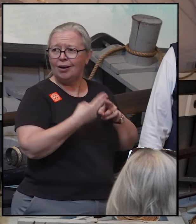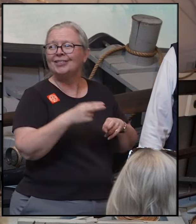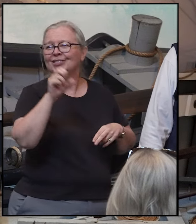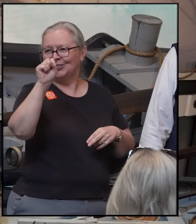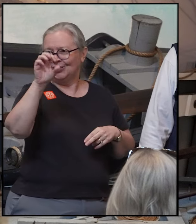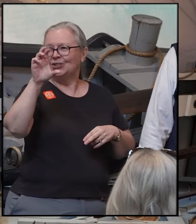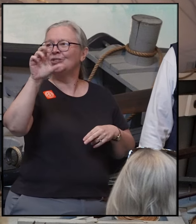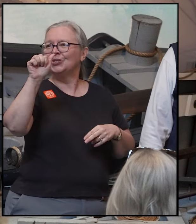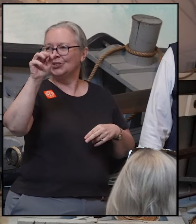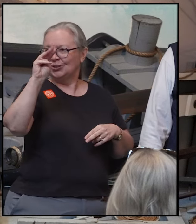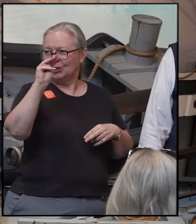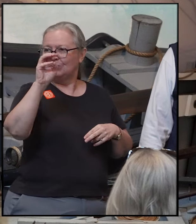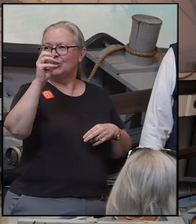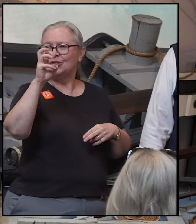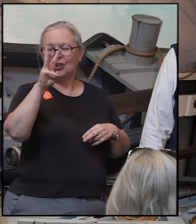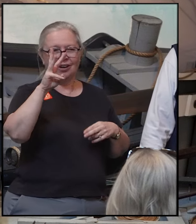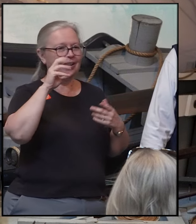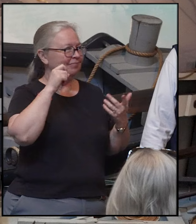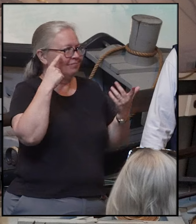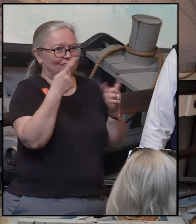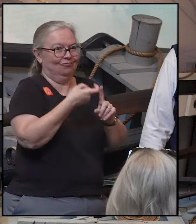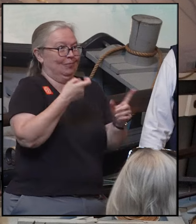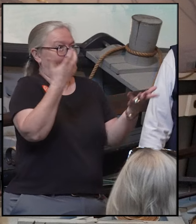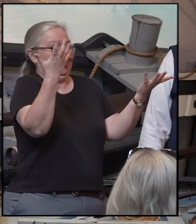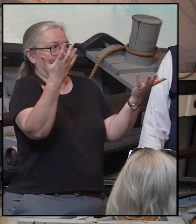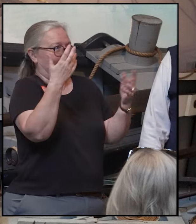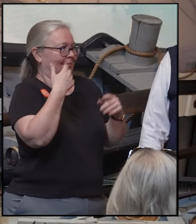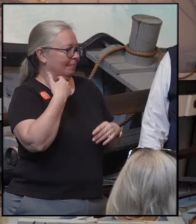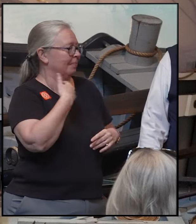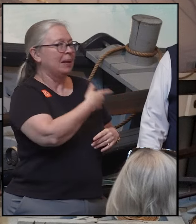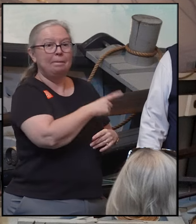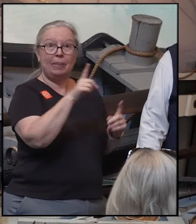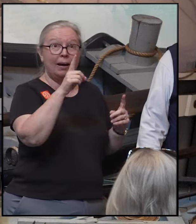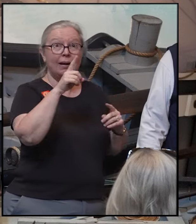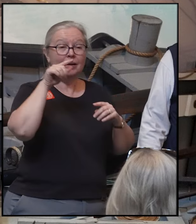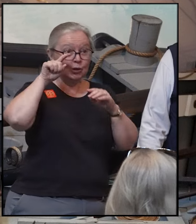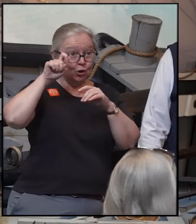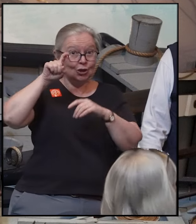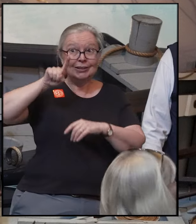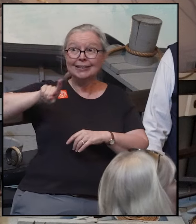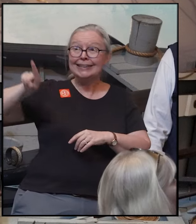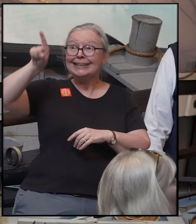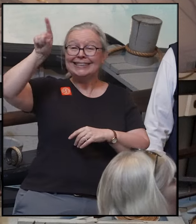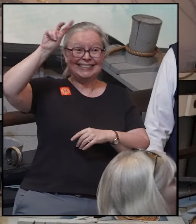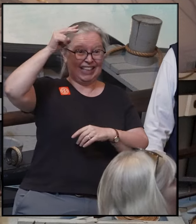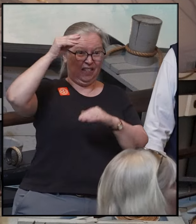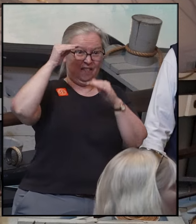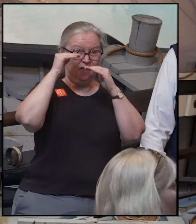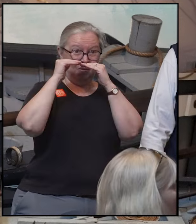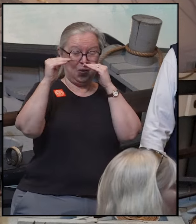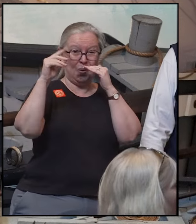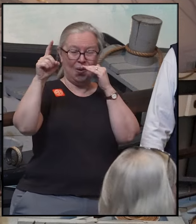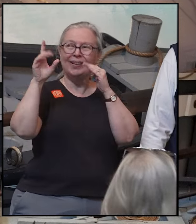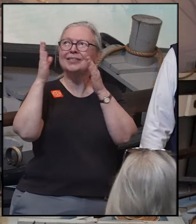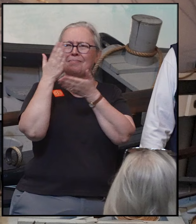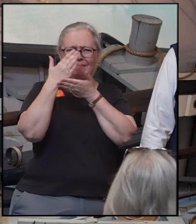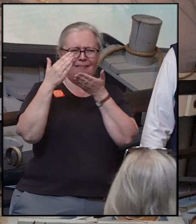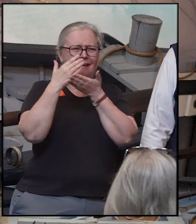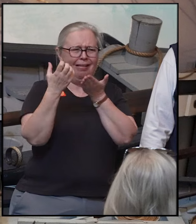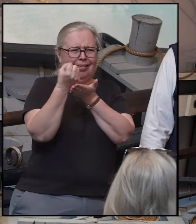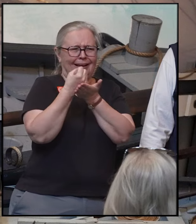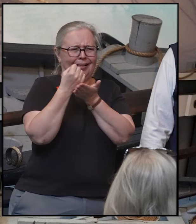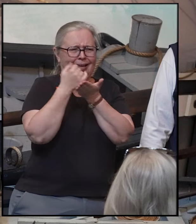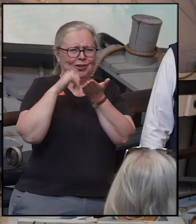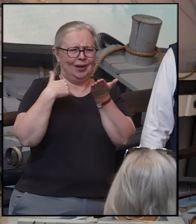Scrimshaw. Not sure where the name comes from, but if you haven't been upstairs to the second floor, just a small part of the